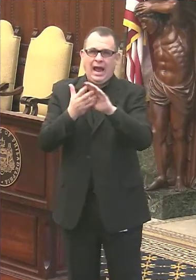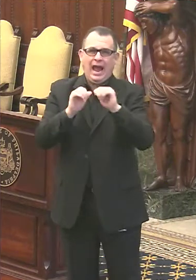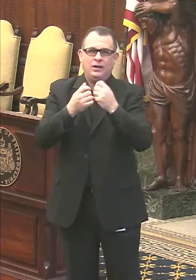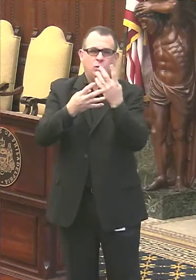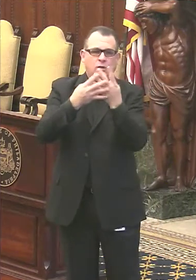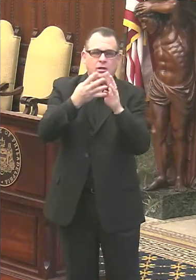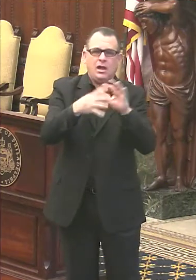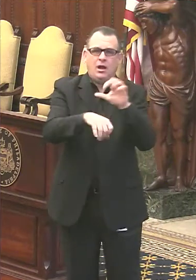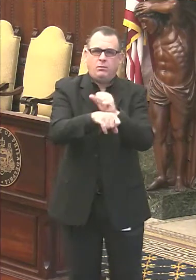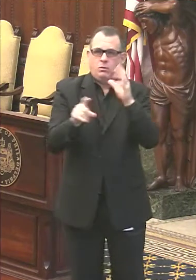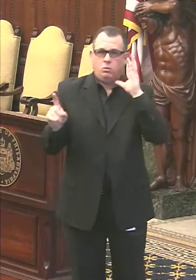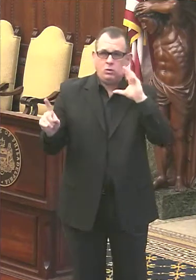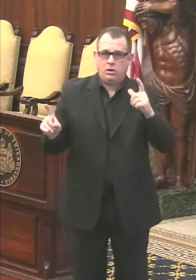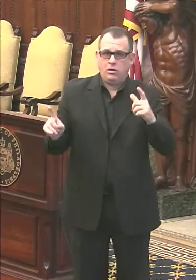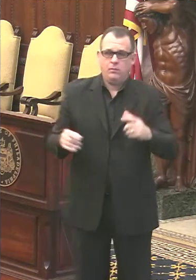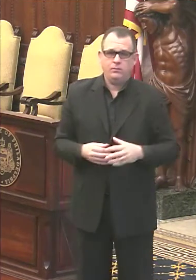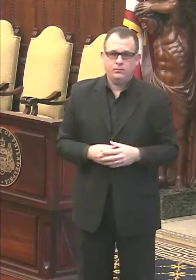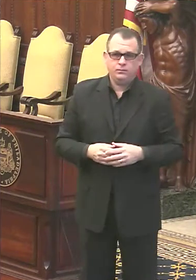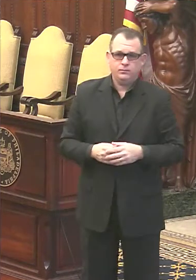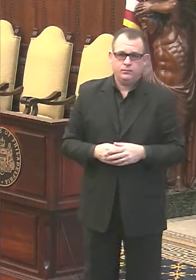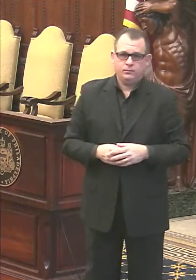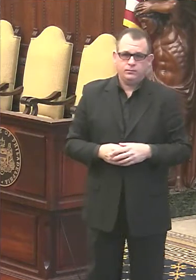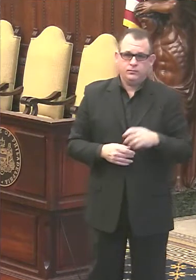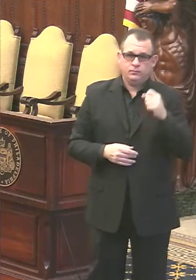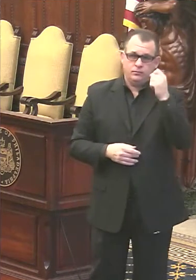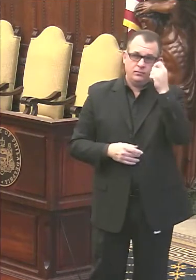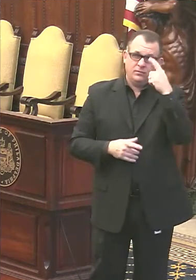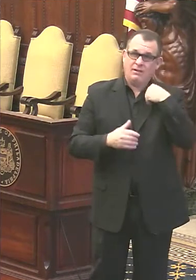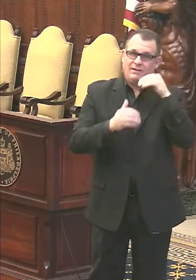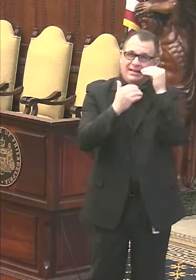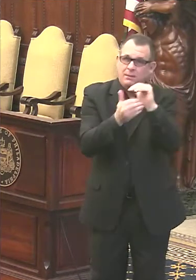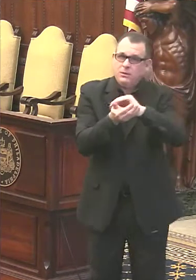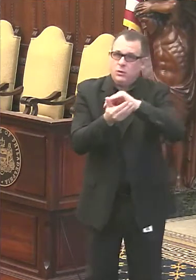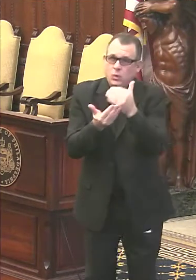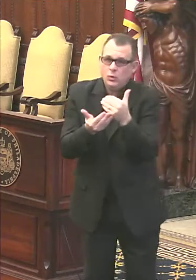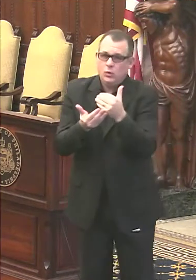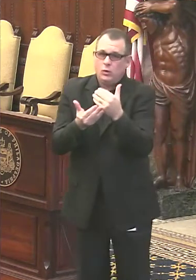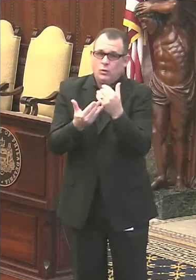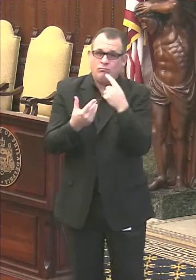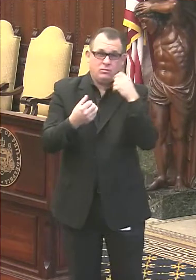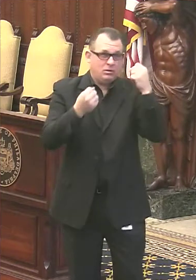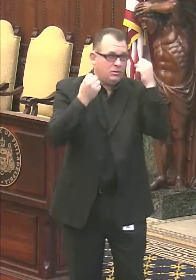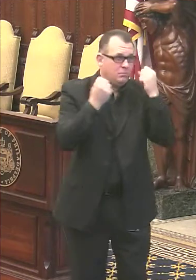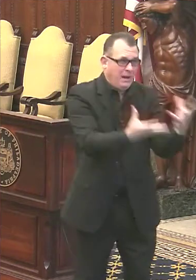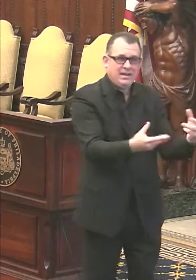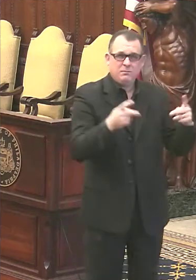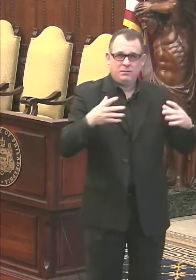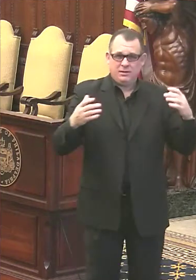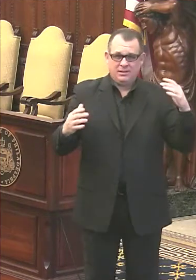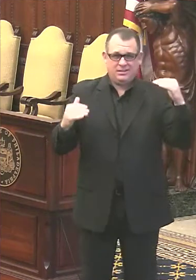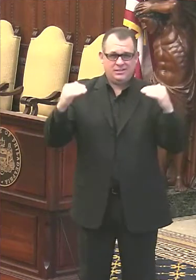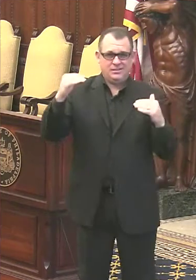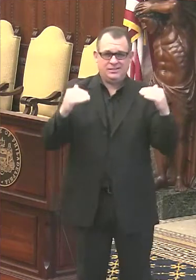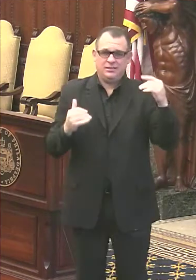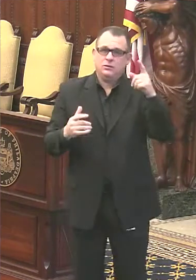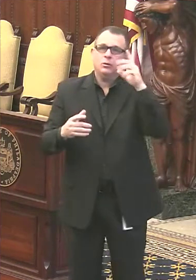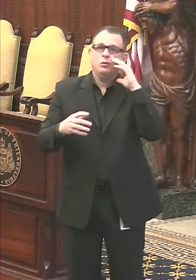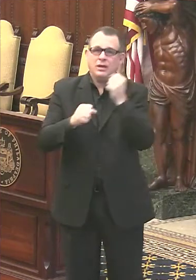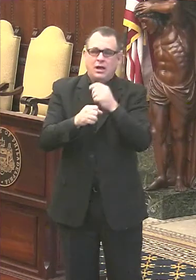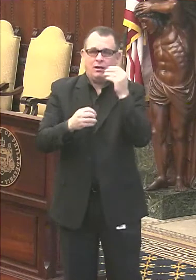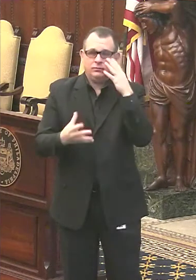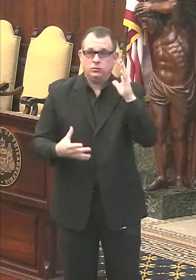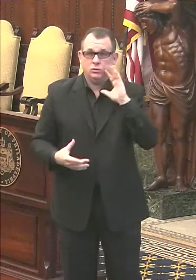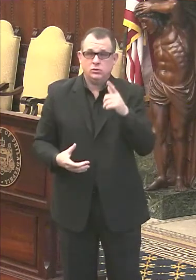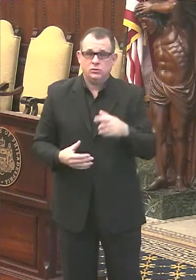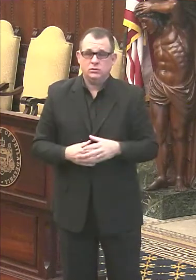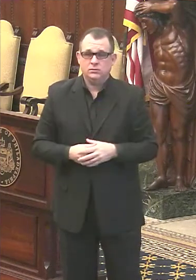because we have so few doses and so many interested people, it may be weeks or months before they're notified, but people will be notified when that group becomes eligible.